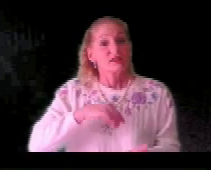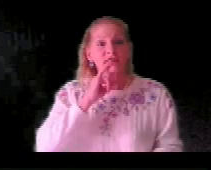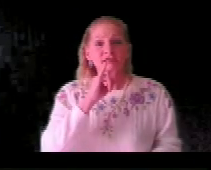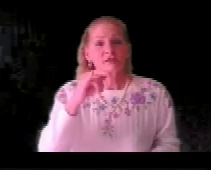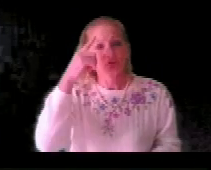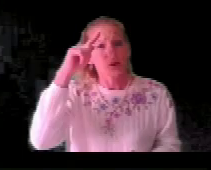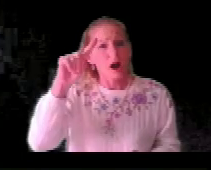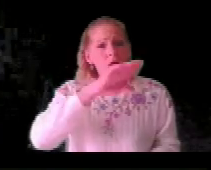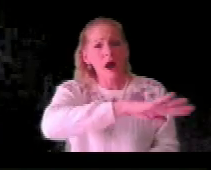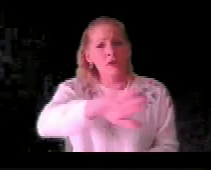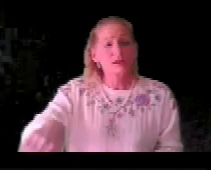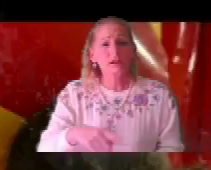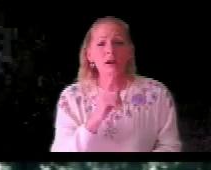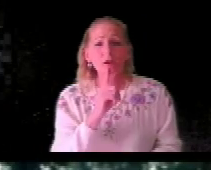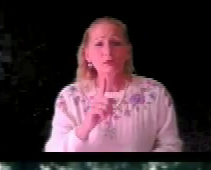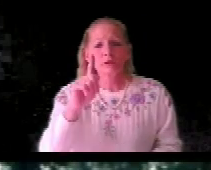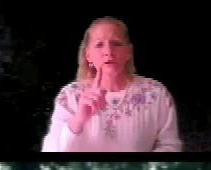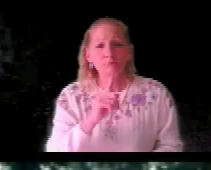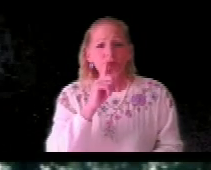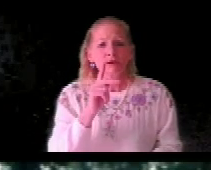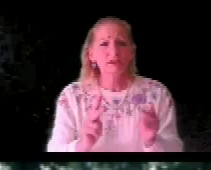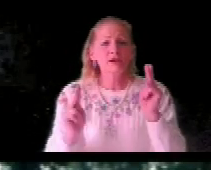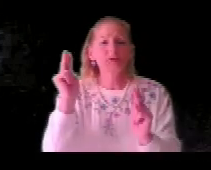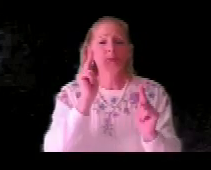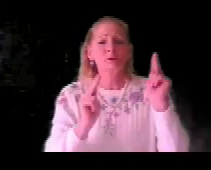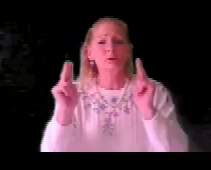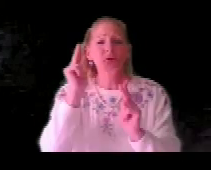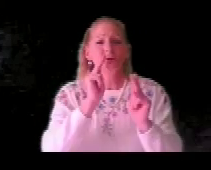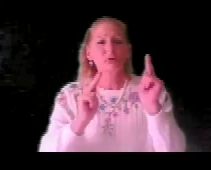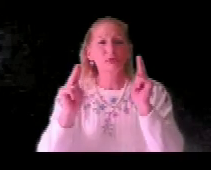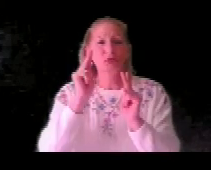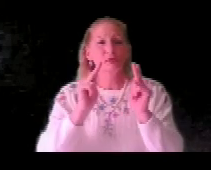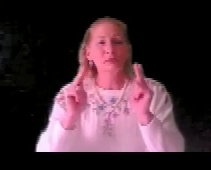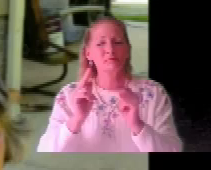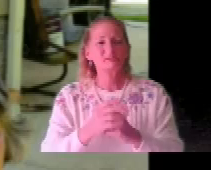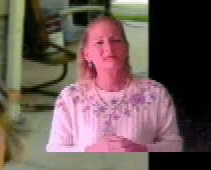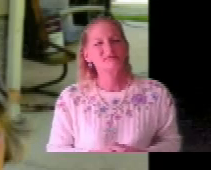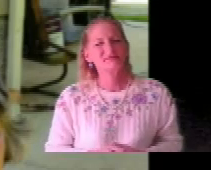It's for all the lonely people people